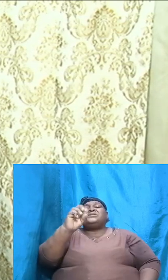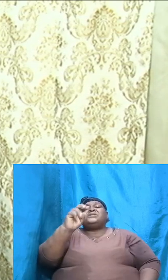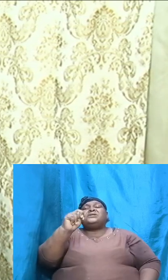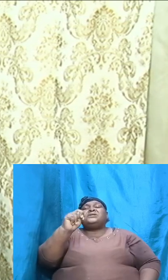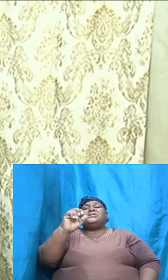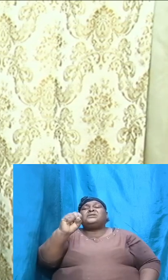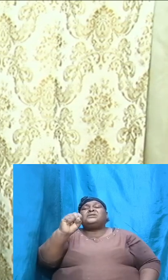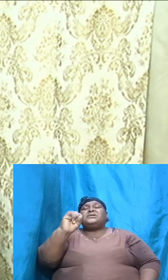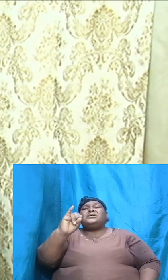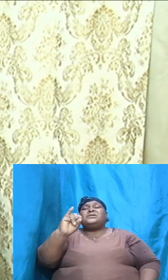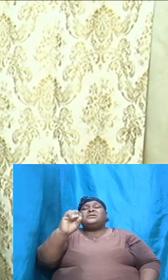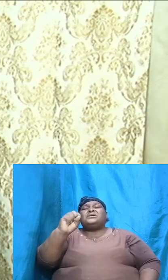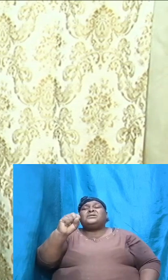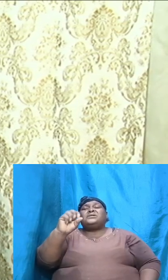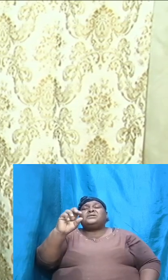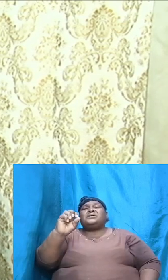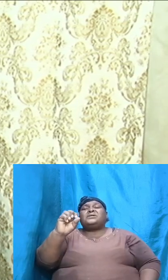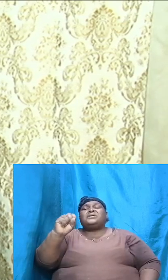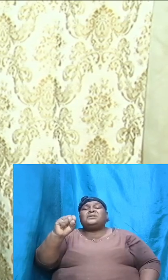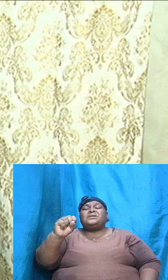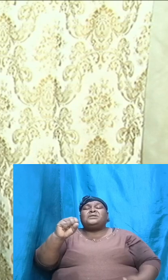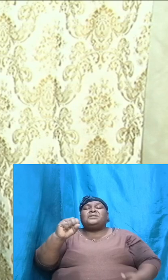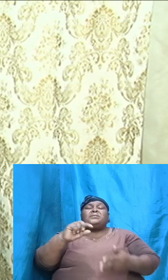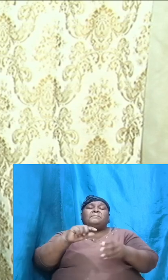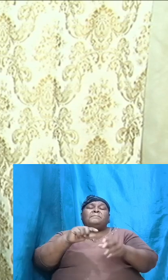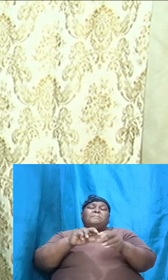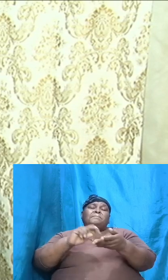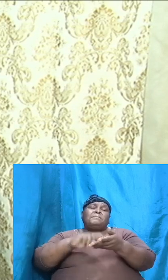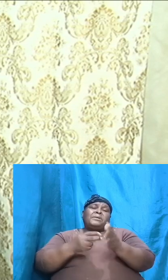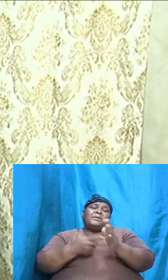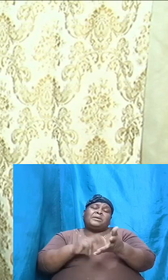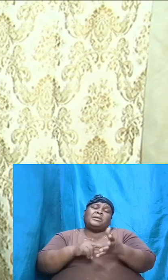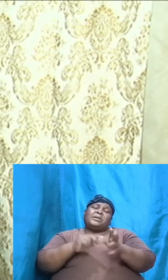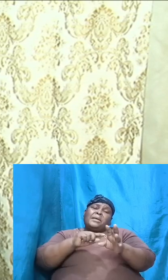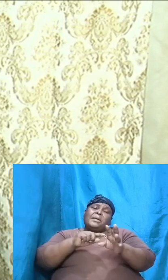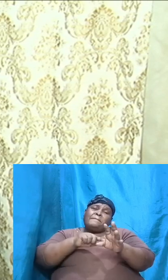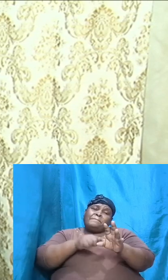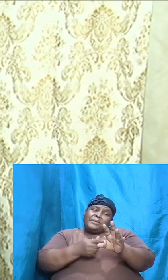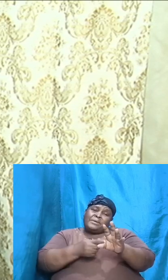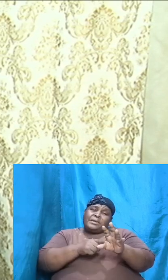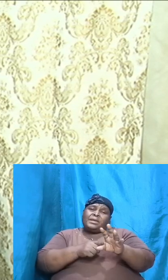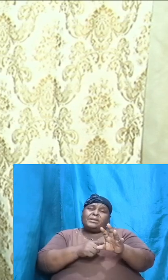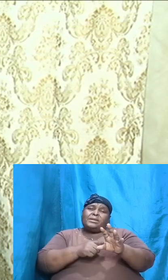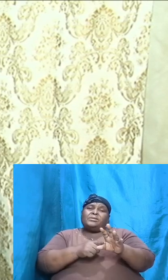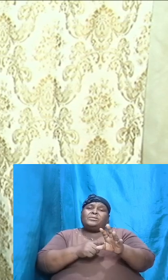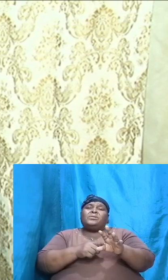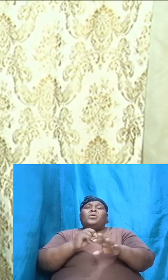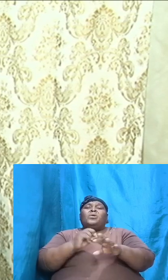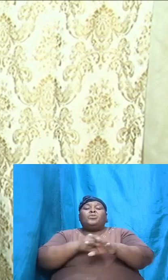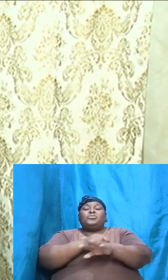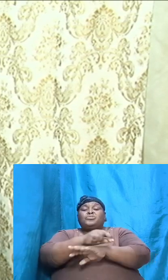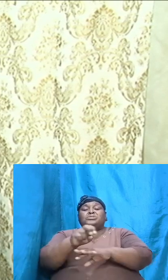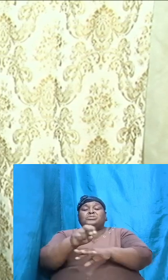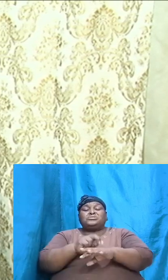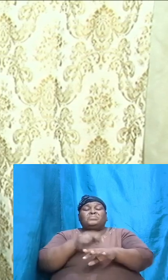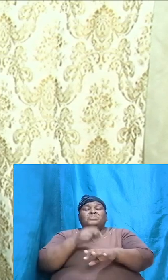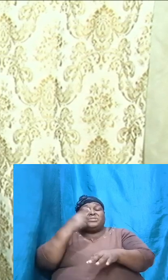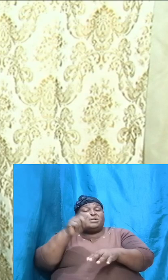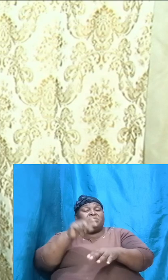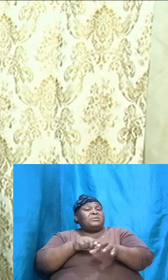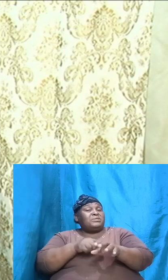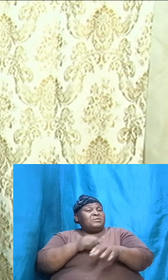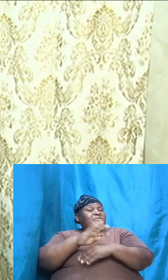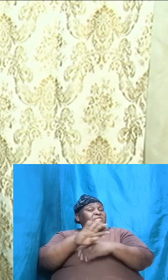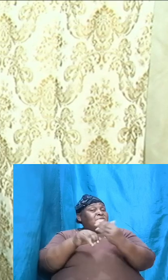the beginning, we said it means beginning, it means origin. It tells us the beginning, all things, the beginning